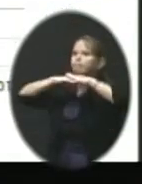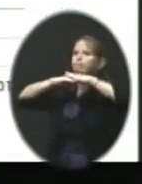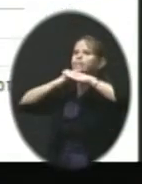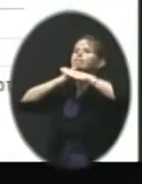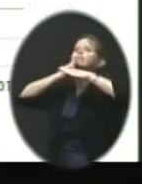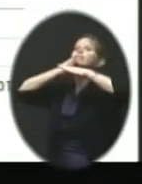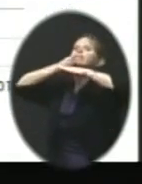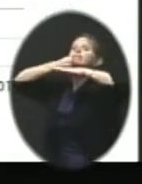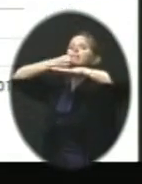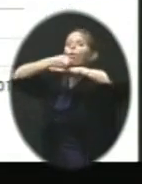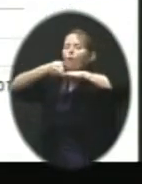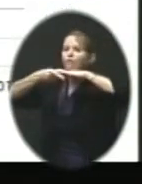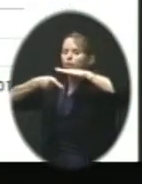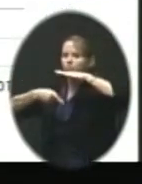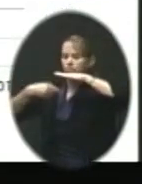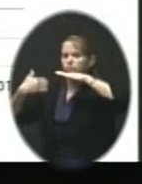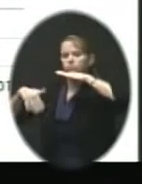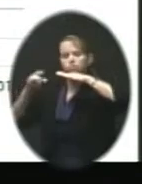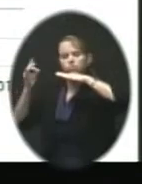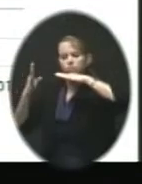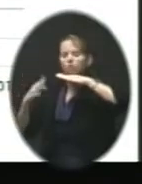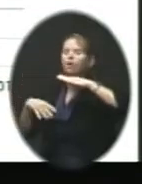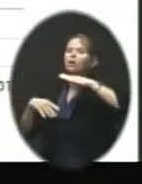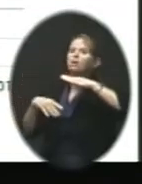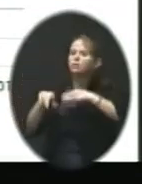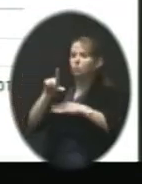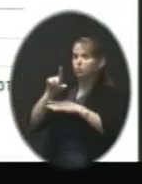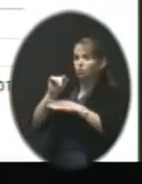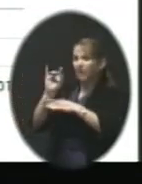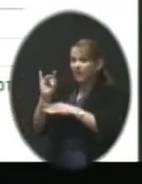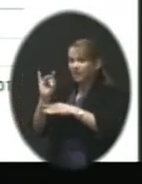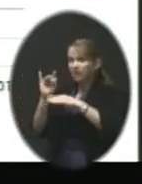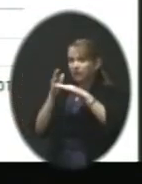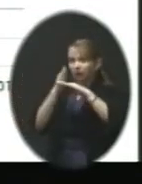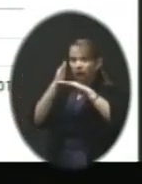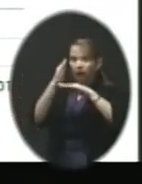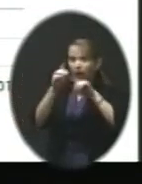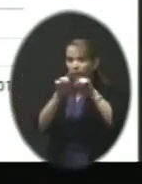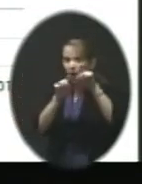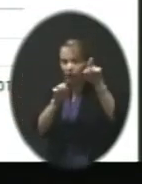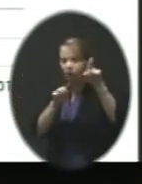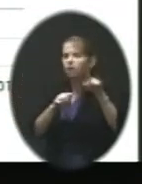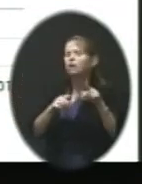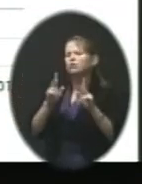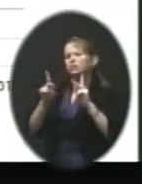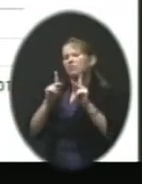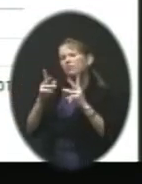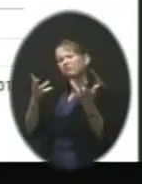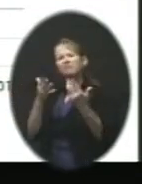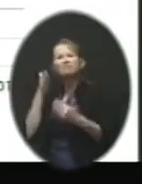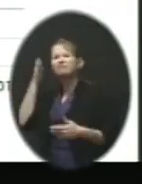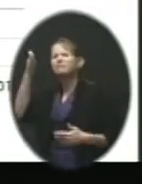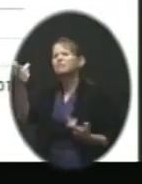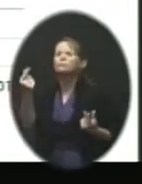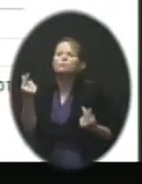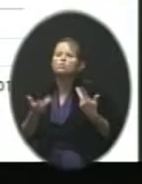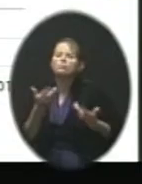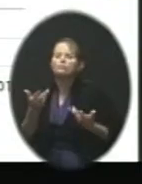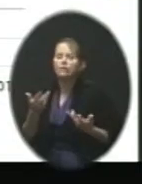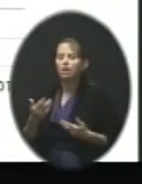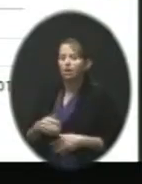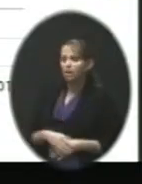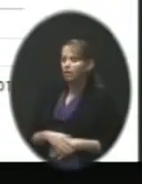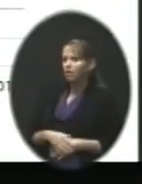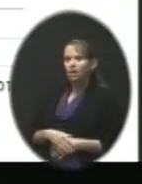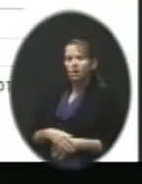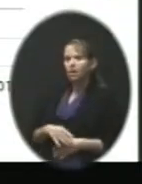over that. Then we project that out to 2018 so folks say, okay, but what's it going to do moving forward? And you'll see at no point does it